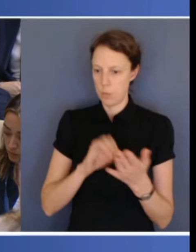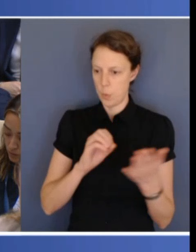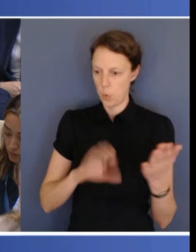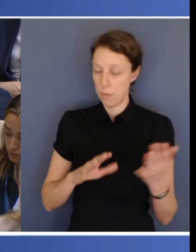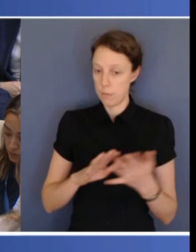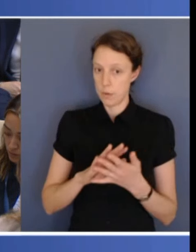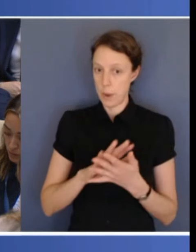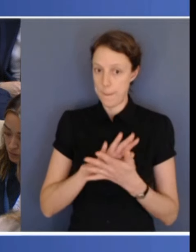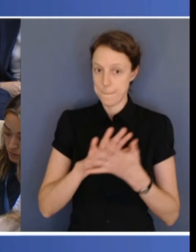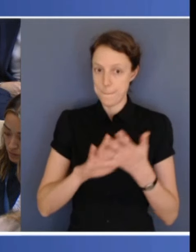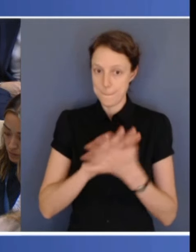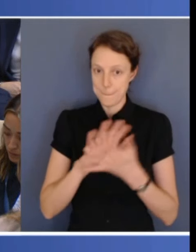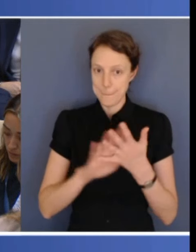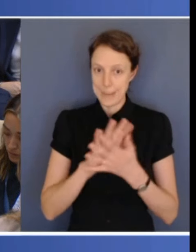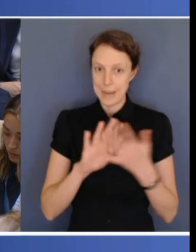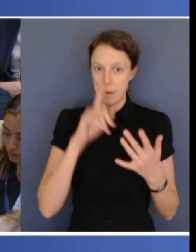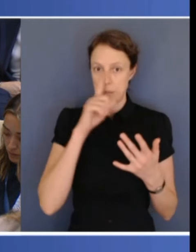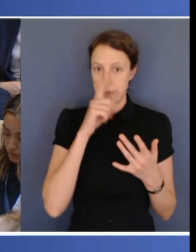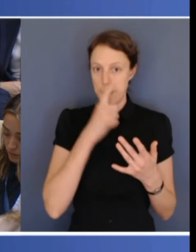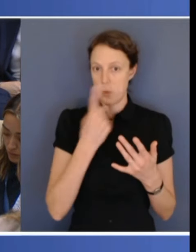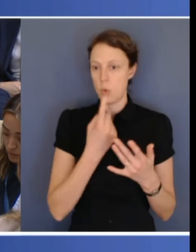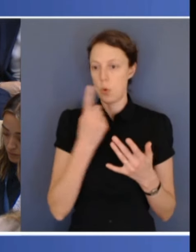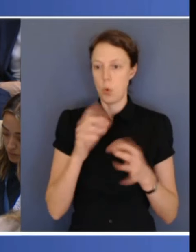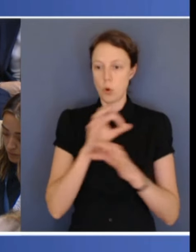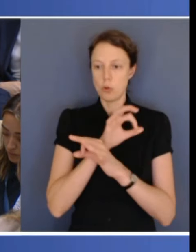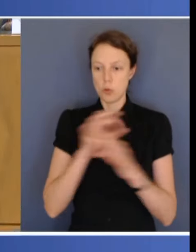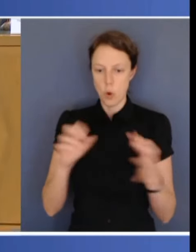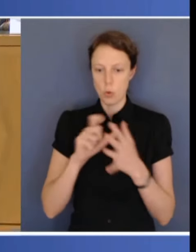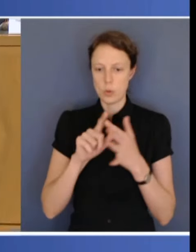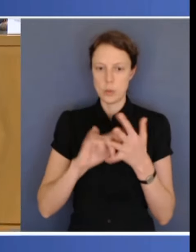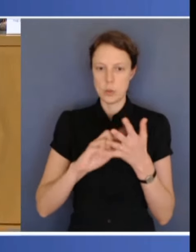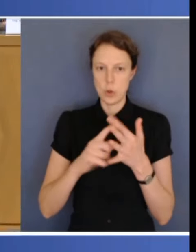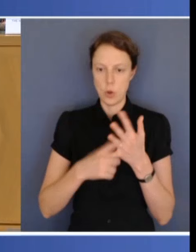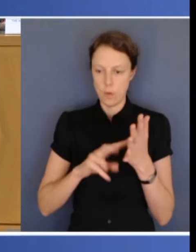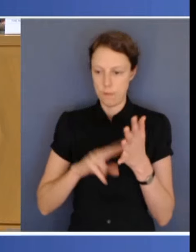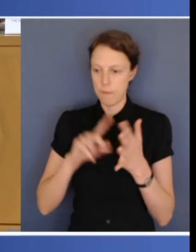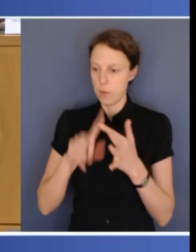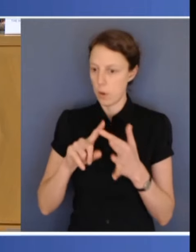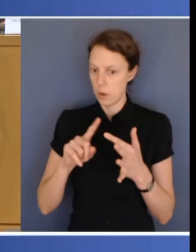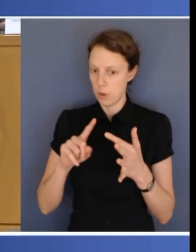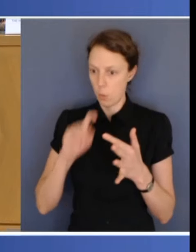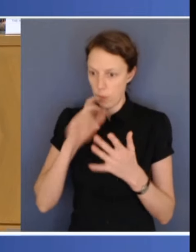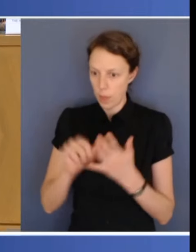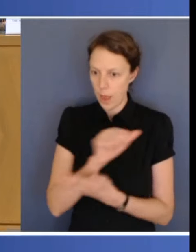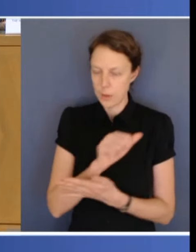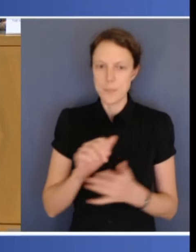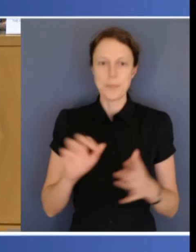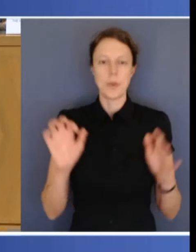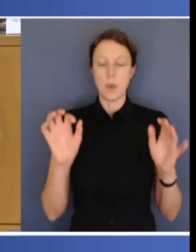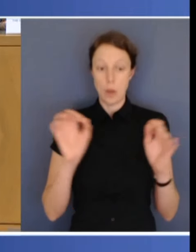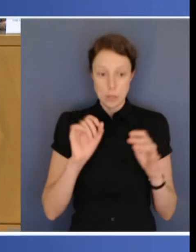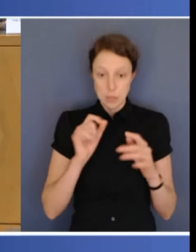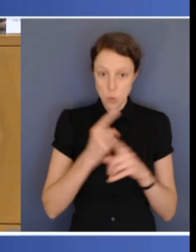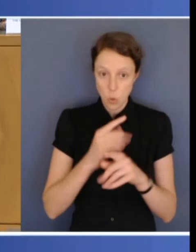who don't deserve to be on the scheme? And was eligibility discussed? No, it means that we are looking at the NDIS review will be